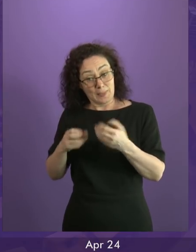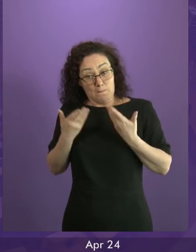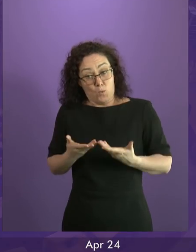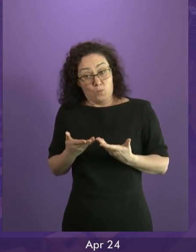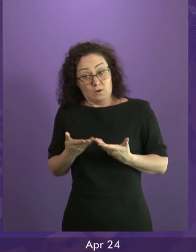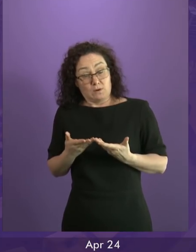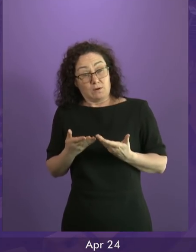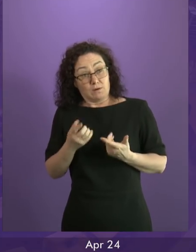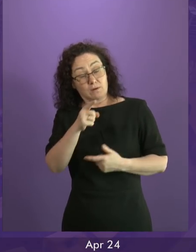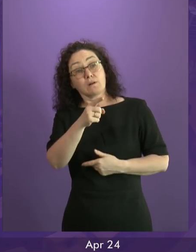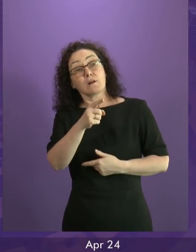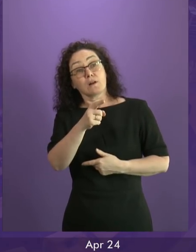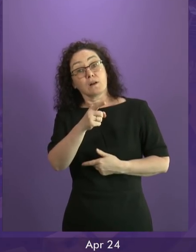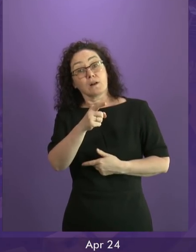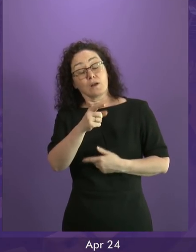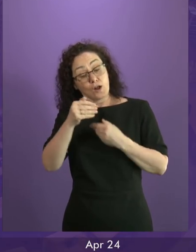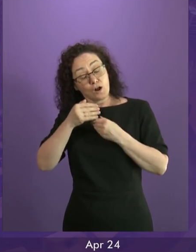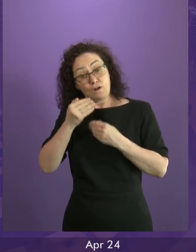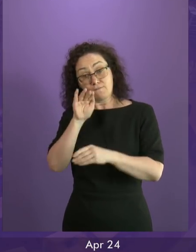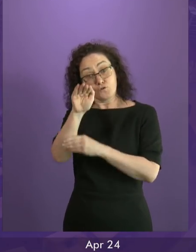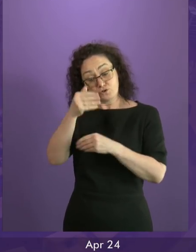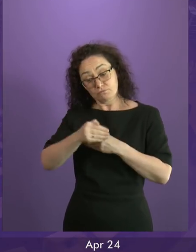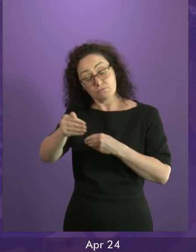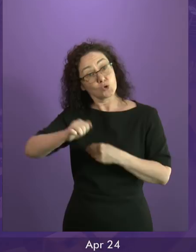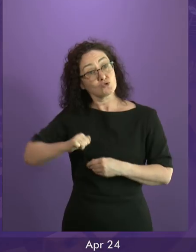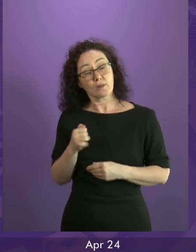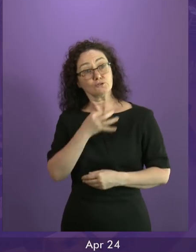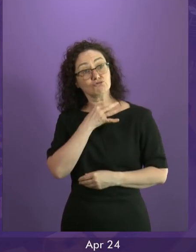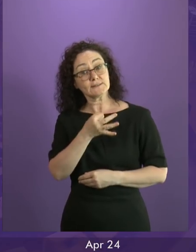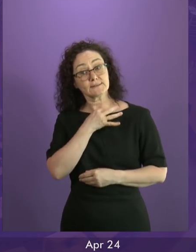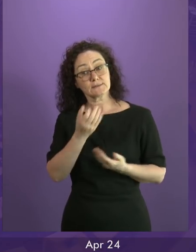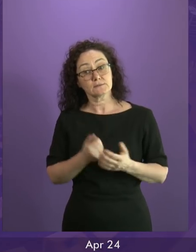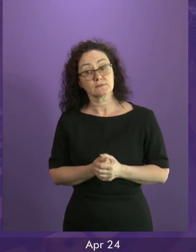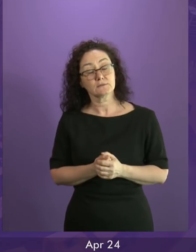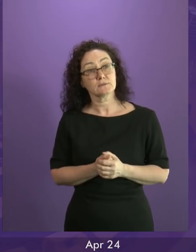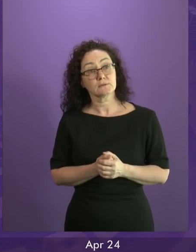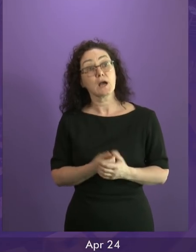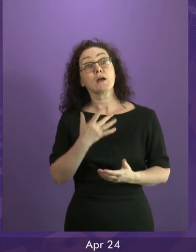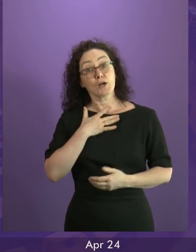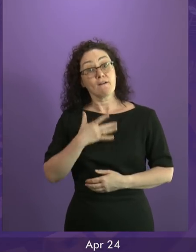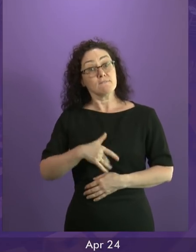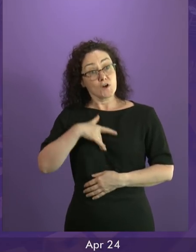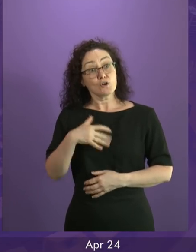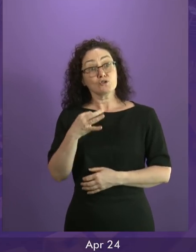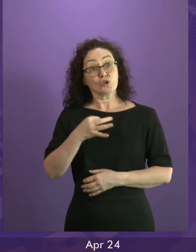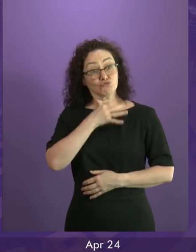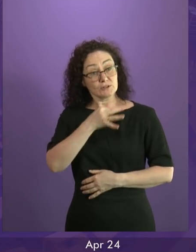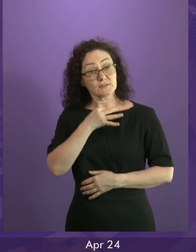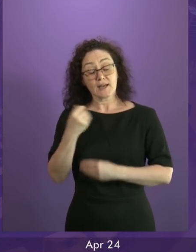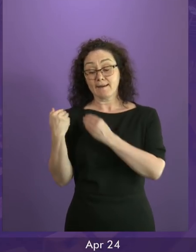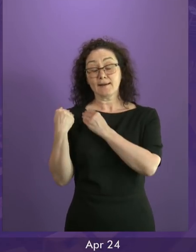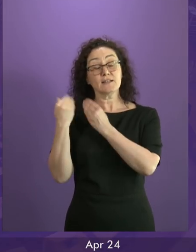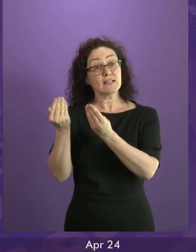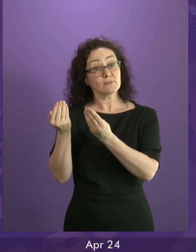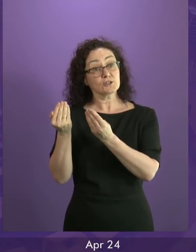judgement now that for the first time in 20 years there is a risk of devolution going backwards. Not through